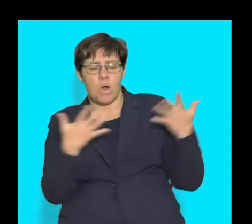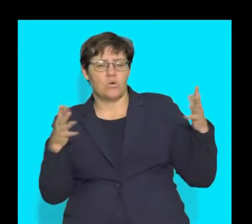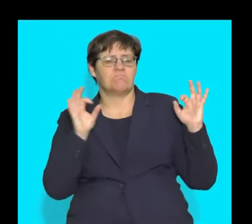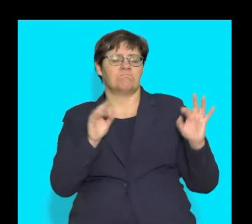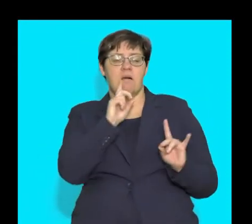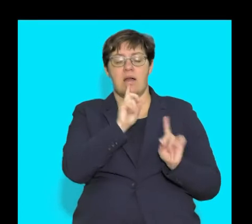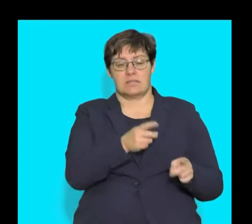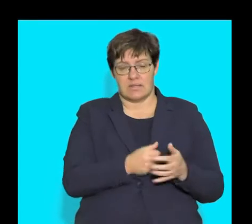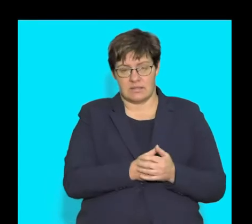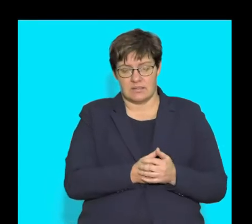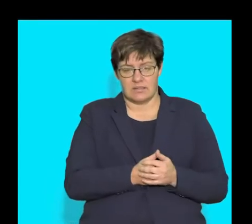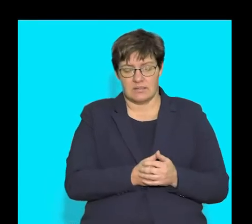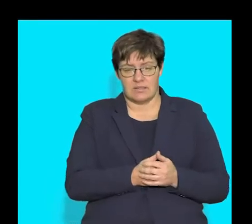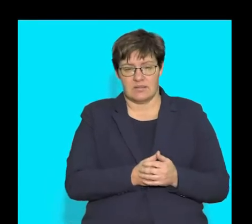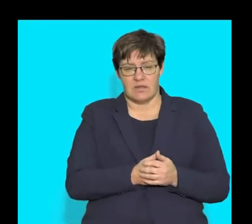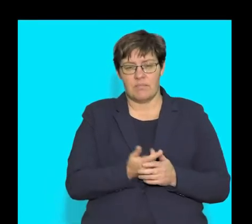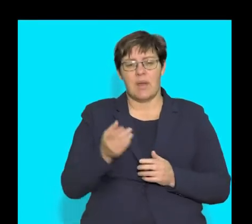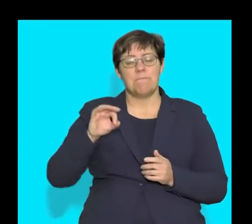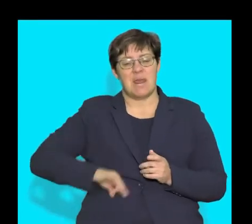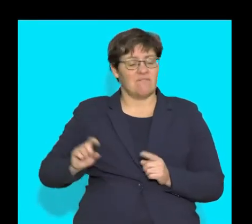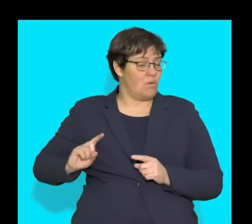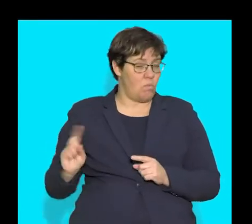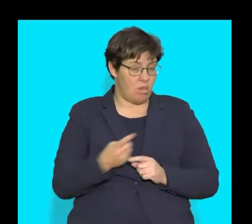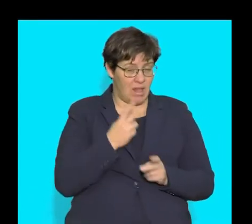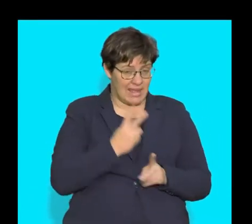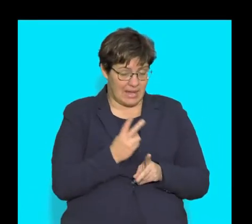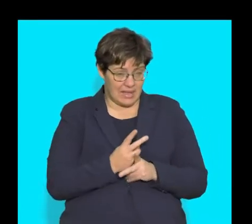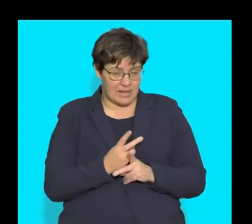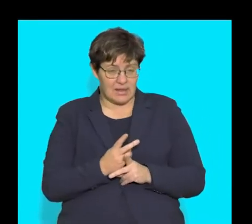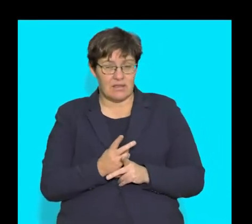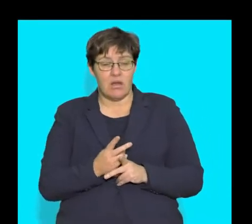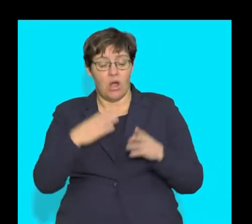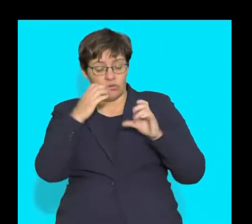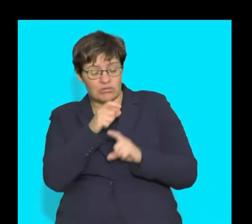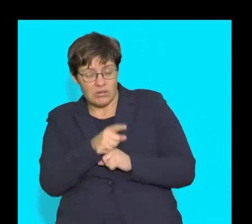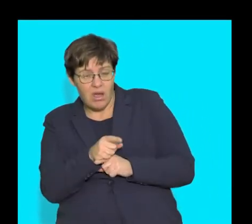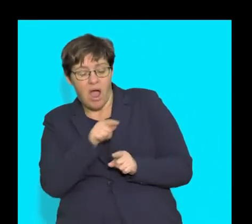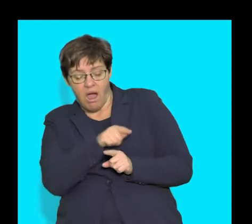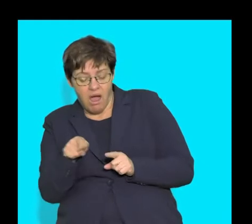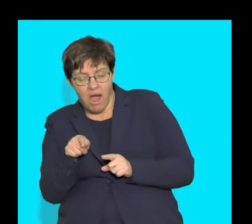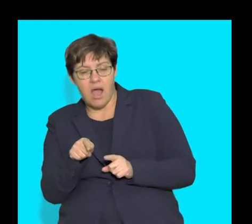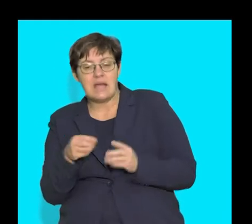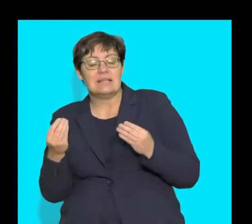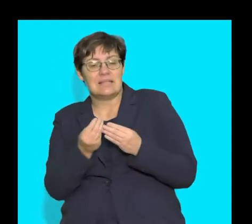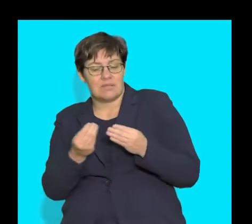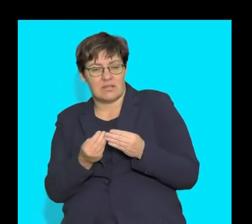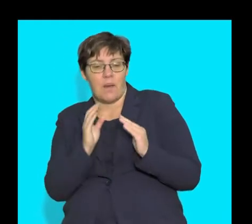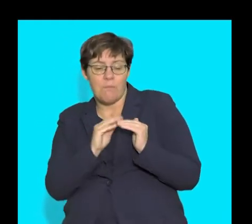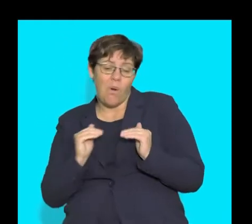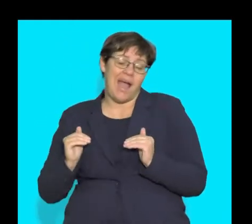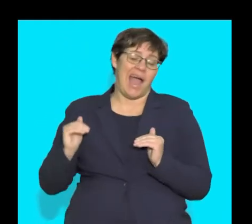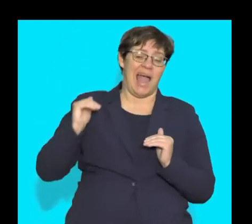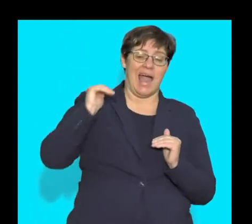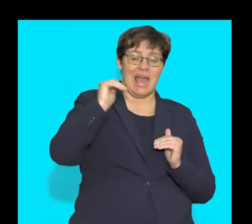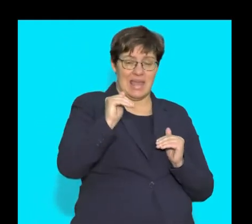unpack which is the most correct answer. And I'm going to read this for the benefit of us all. So, the concentration of which of the following substances